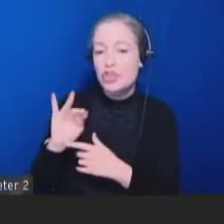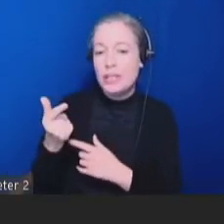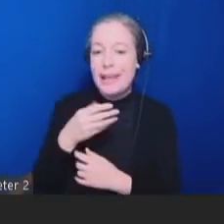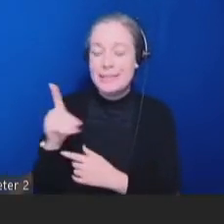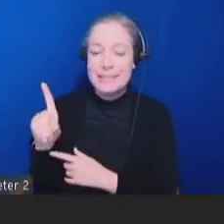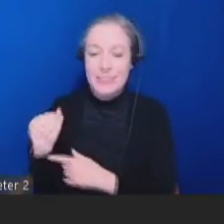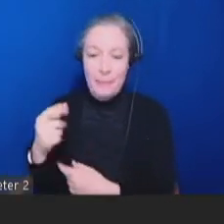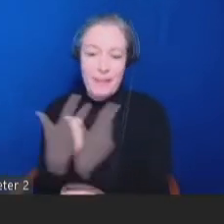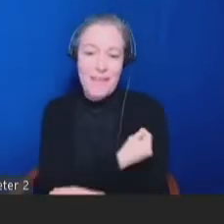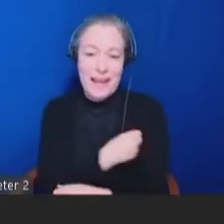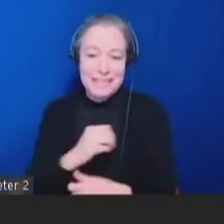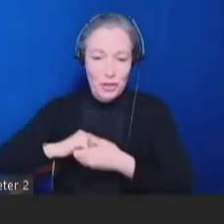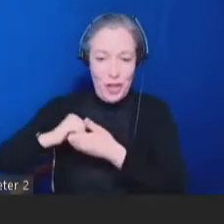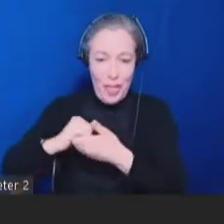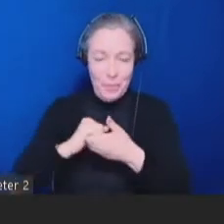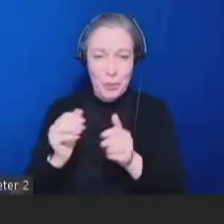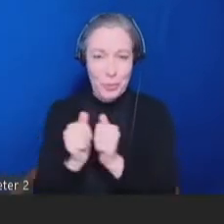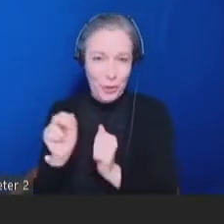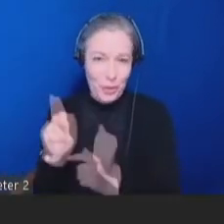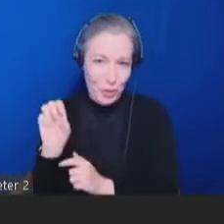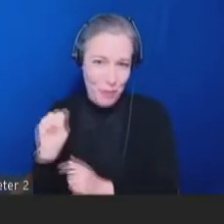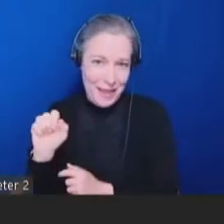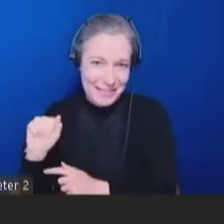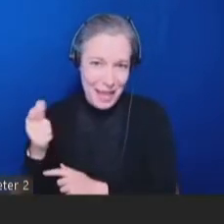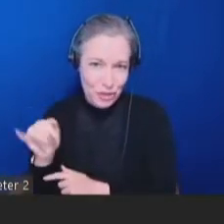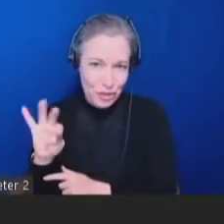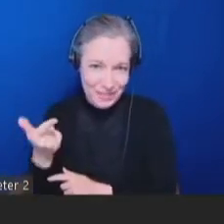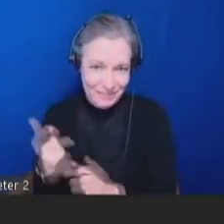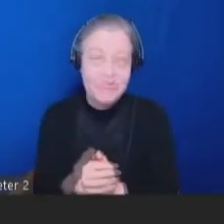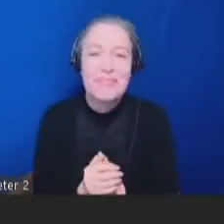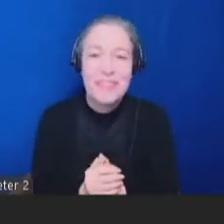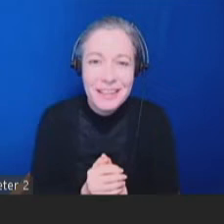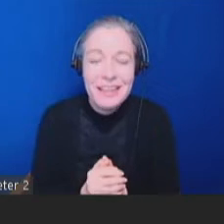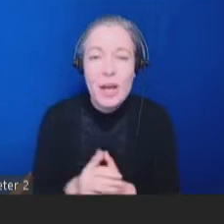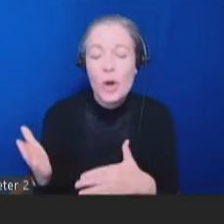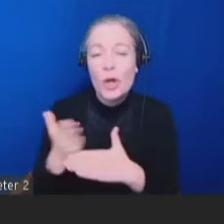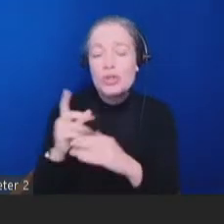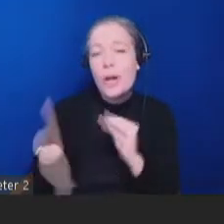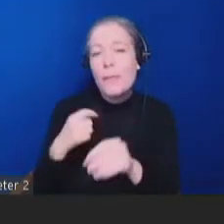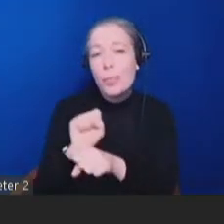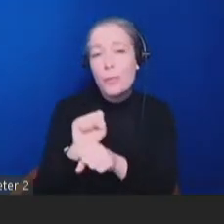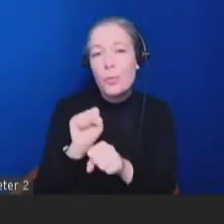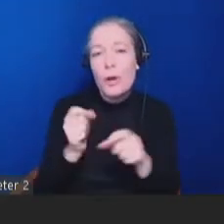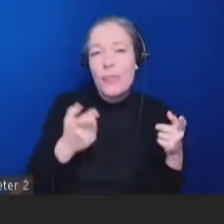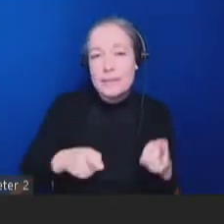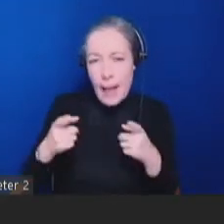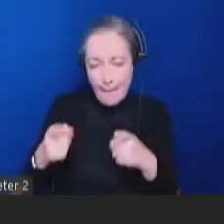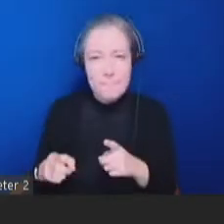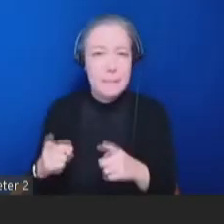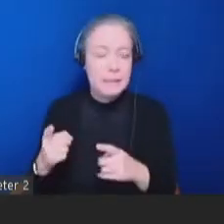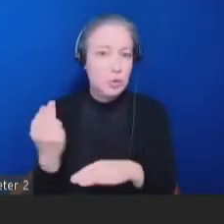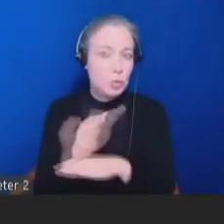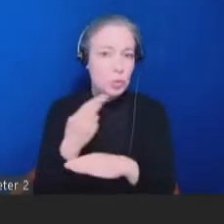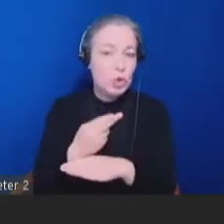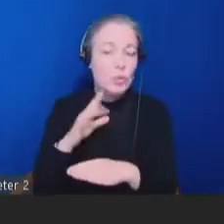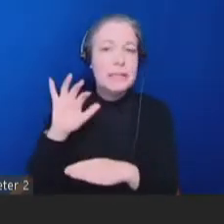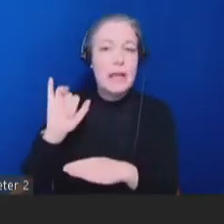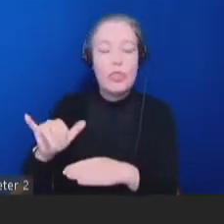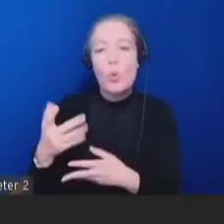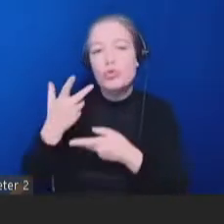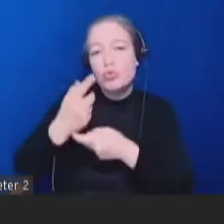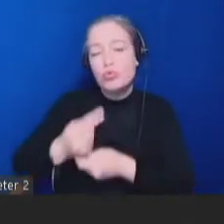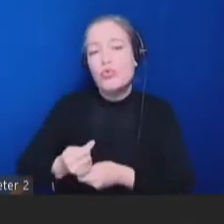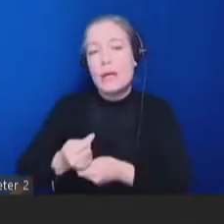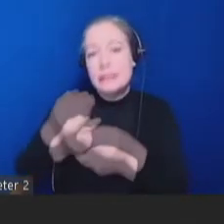uptake initiative grant. I'd like to share with you today about the work that is being done using trusted messengers to empower older